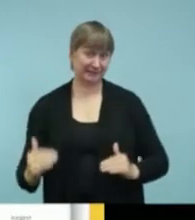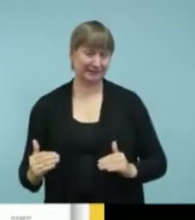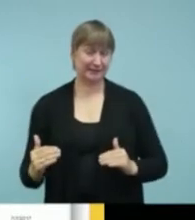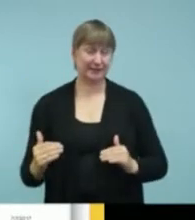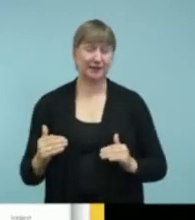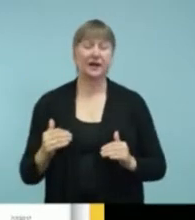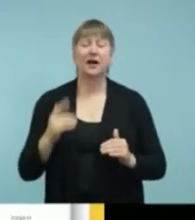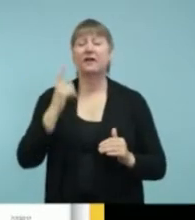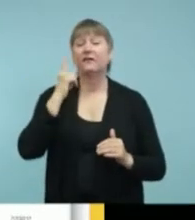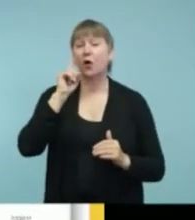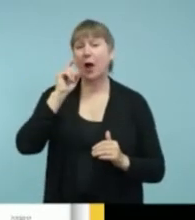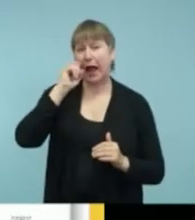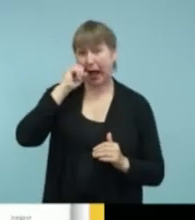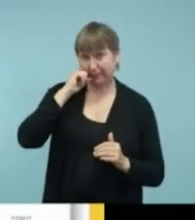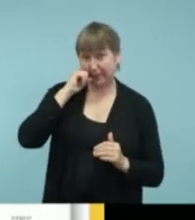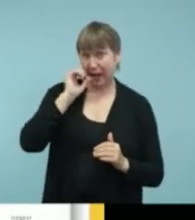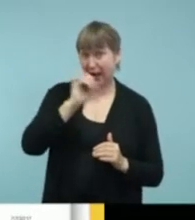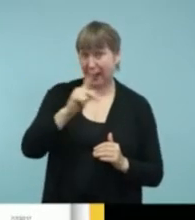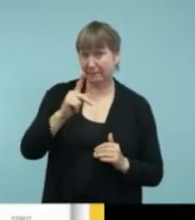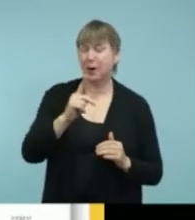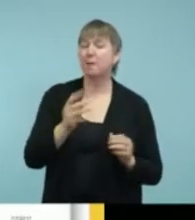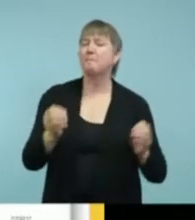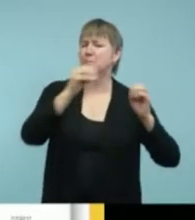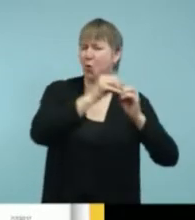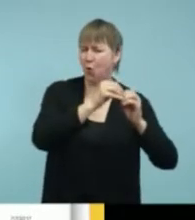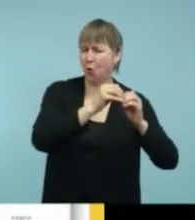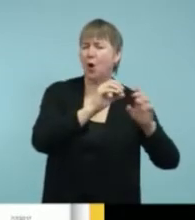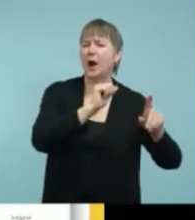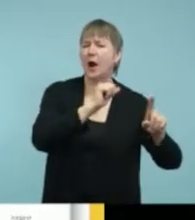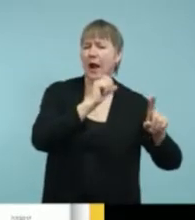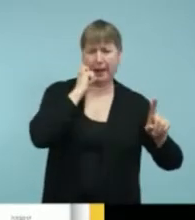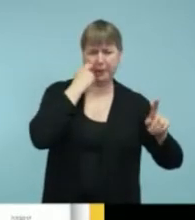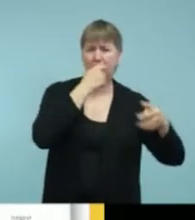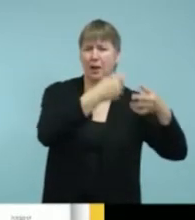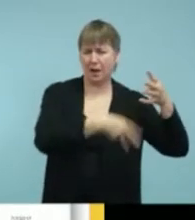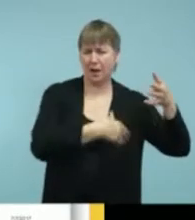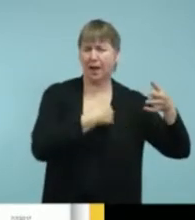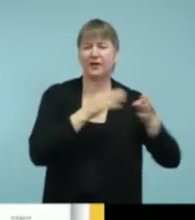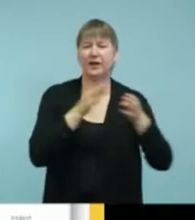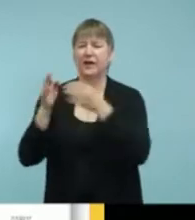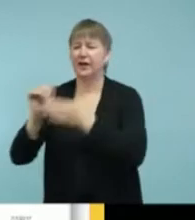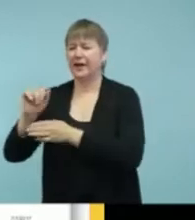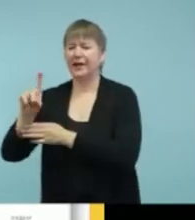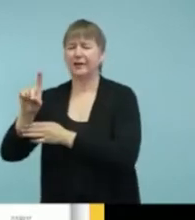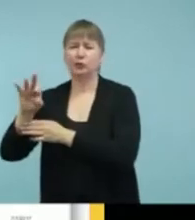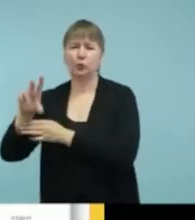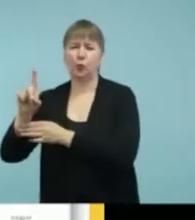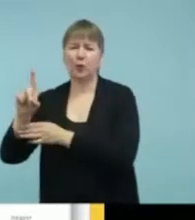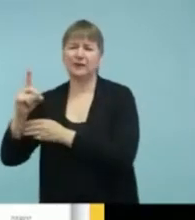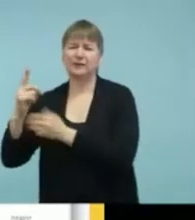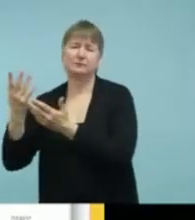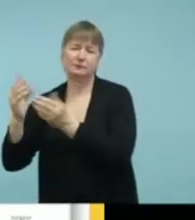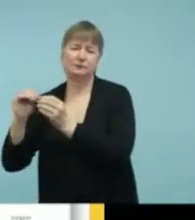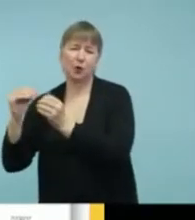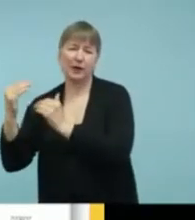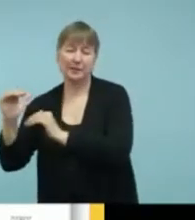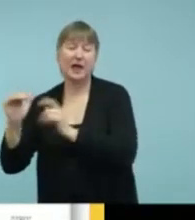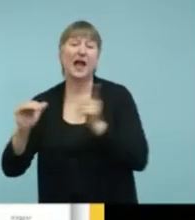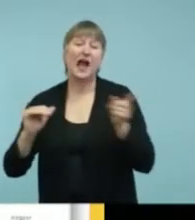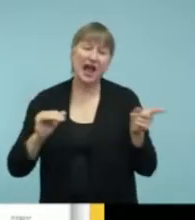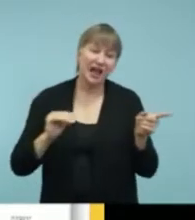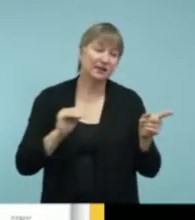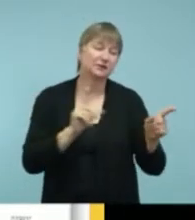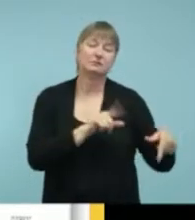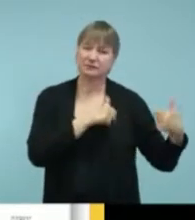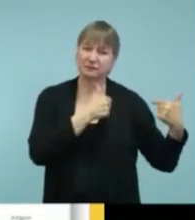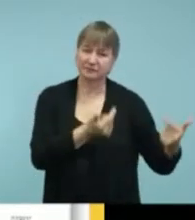devices has a lot more apps than the Android devices because it's been around the longest and I'm still kind of adding to